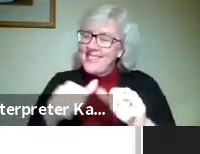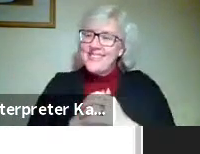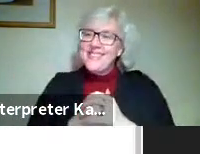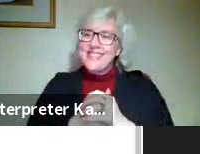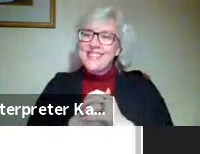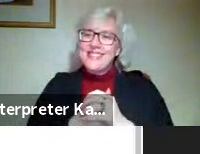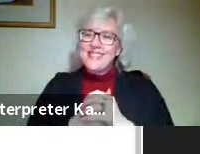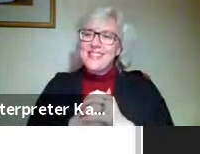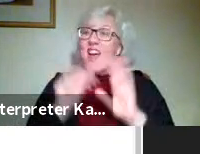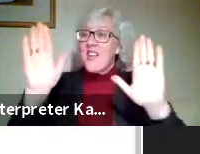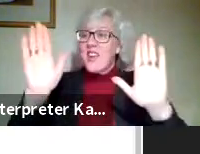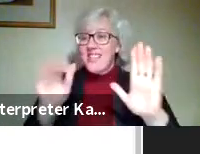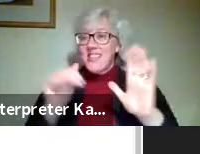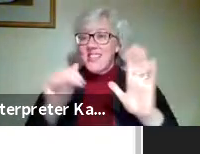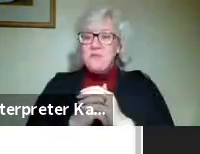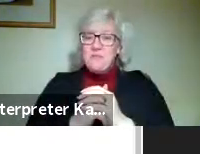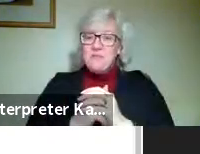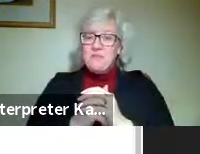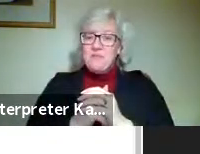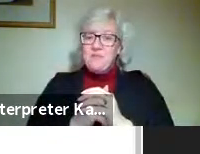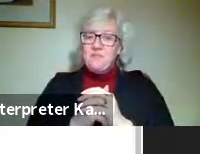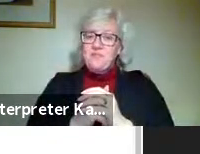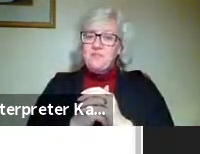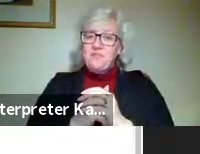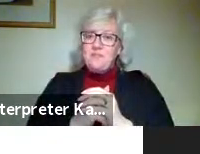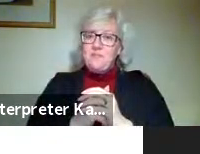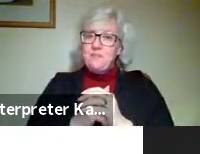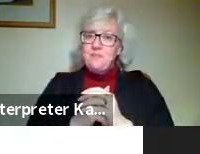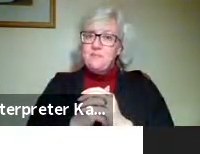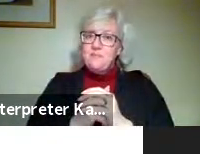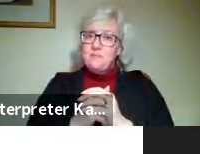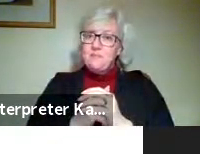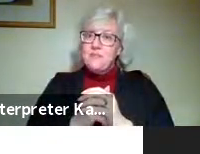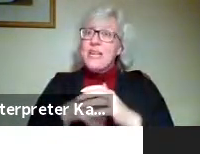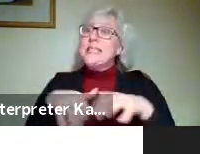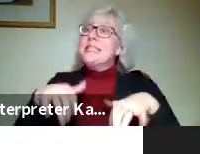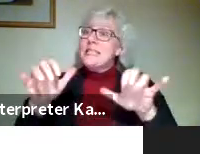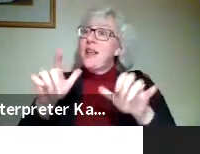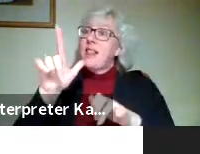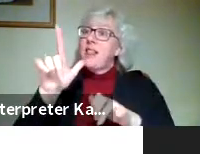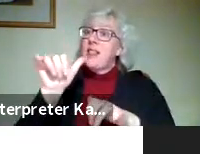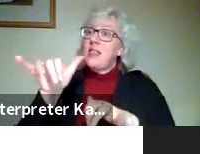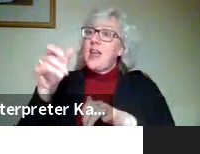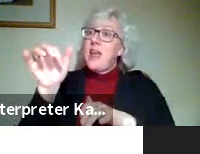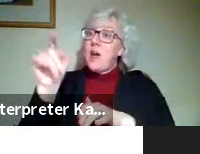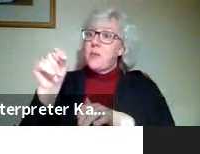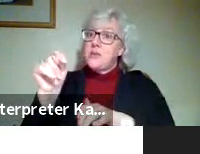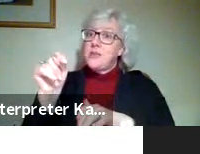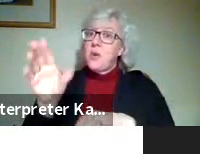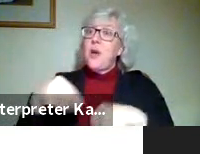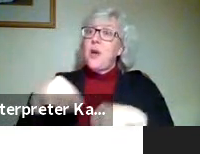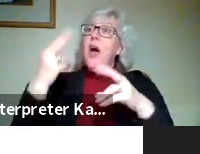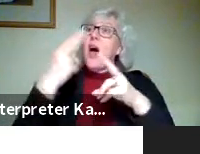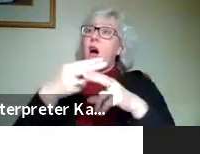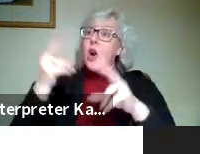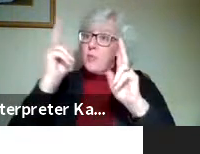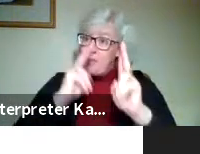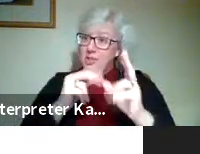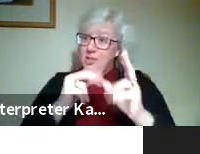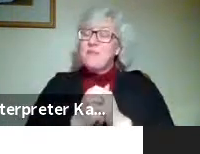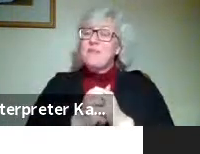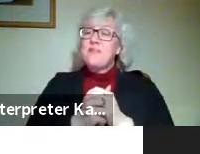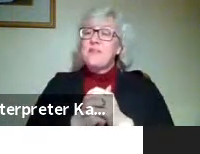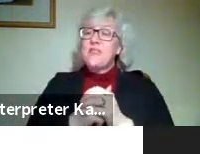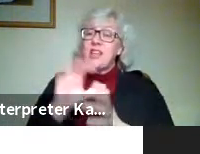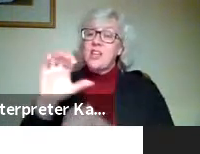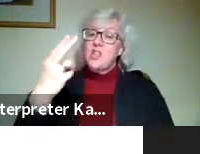It's fantastic. Fantastic. Still in the layout category, we have to give our honorable mention out to